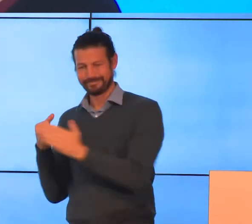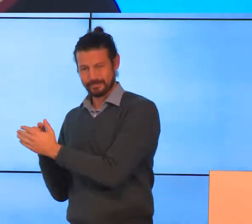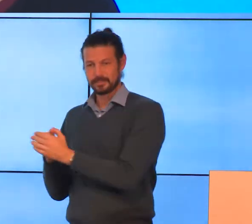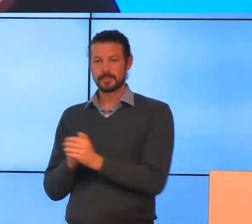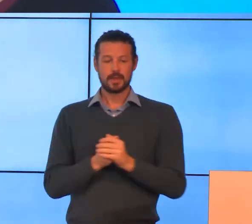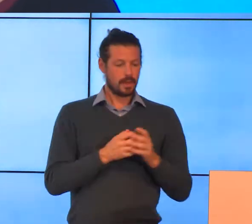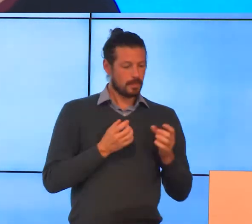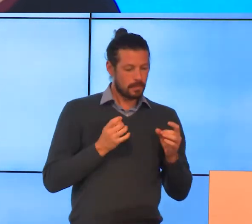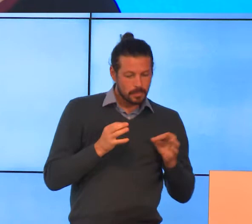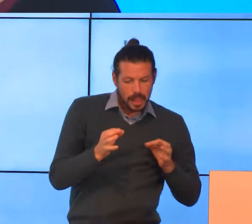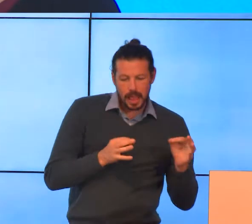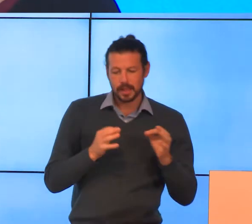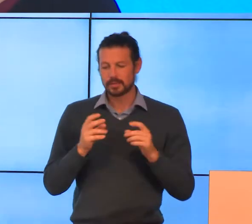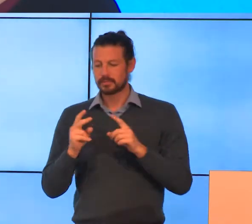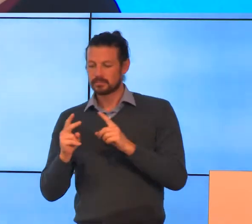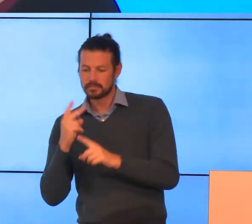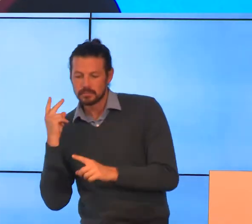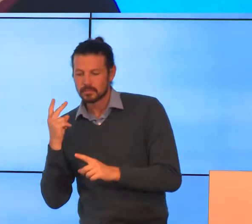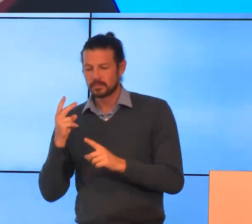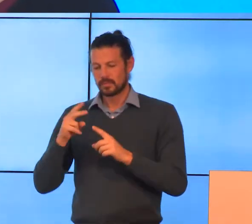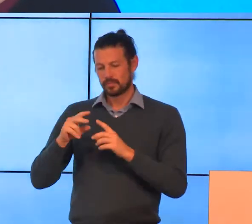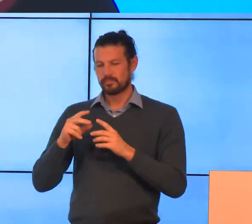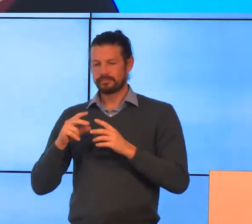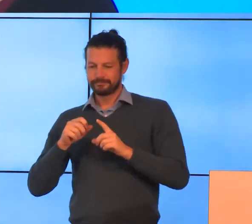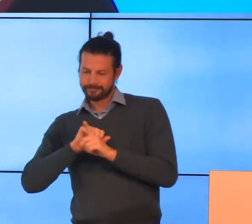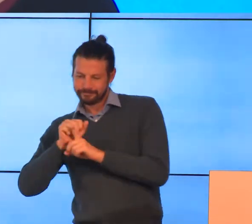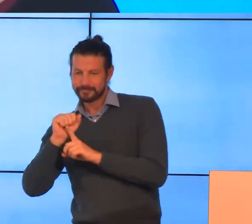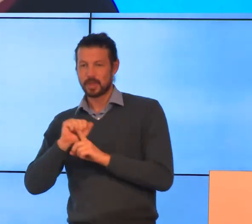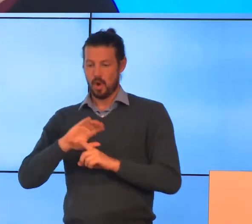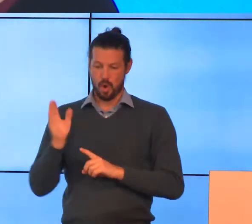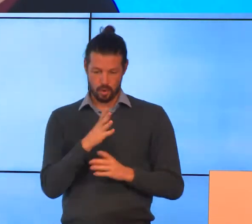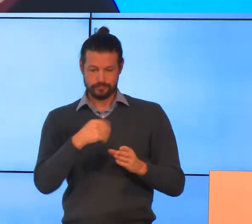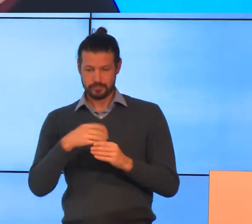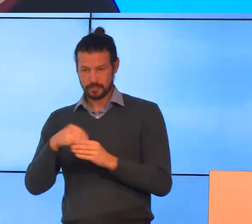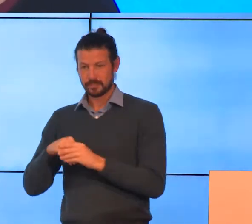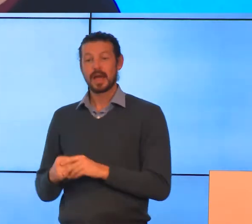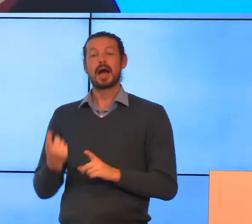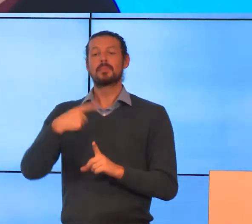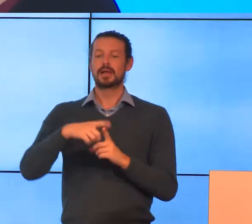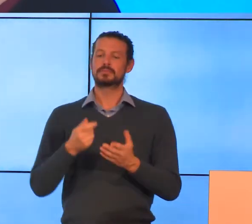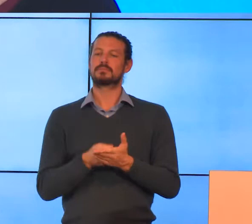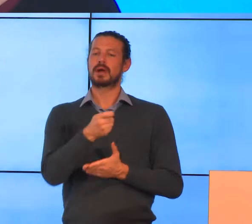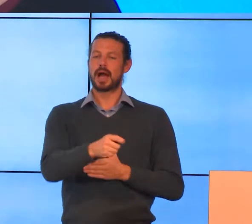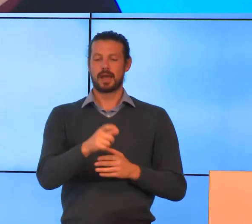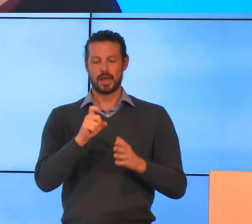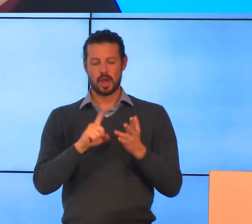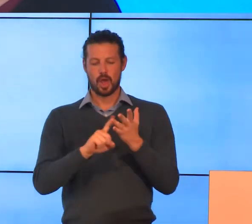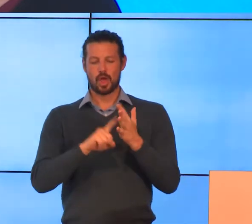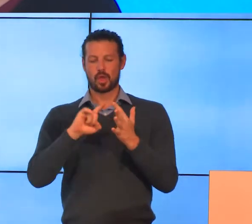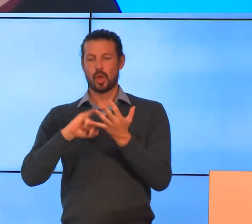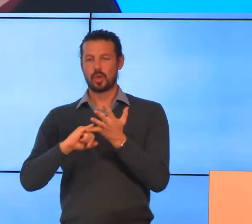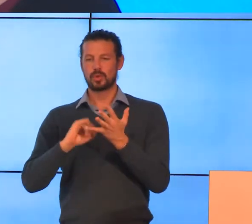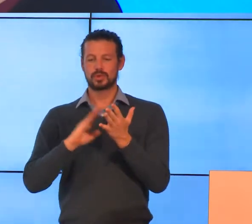developing and review of DSP and Me. And every participant were given a Coles-Meyer voucher for their contribution.